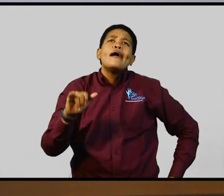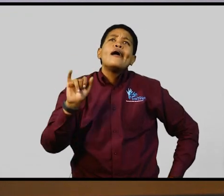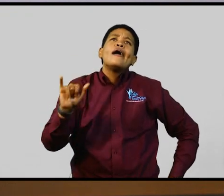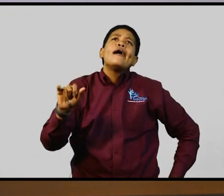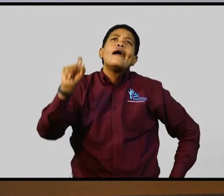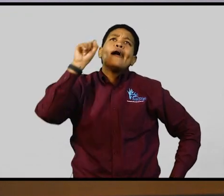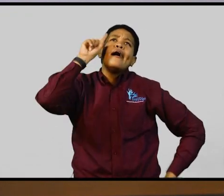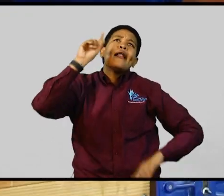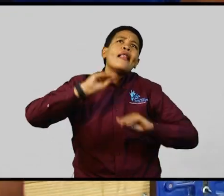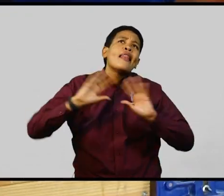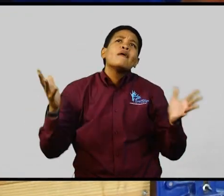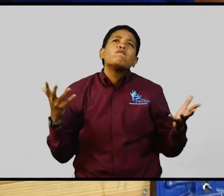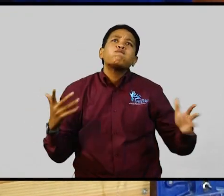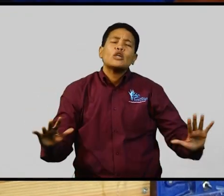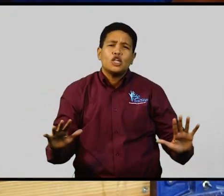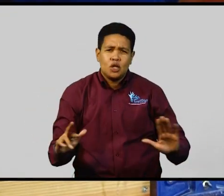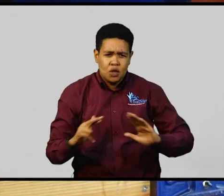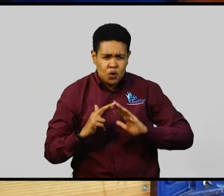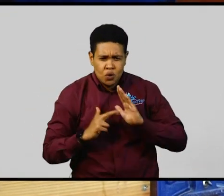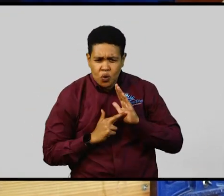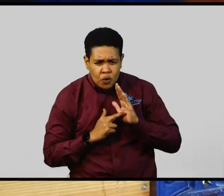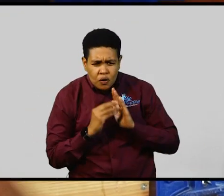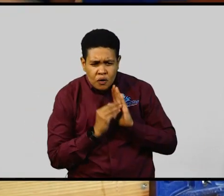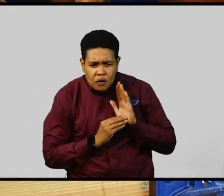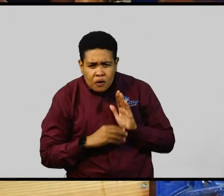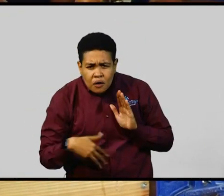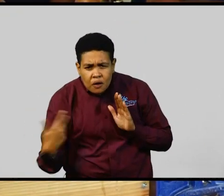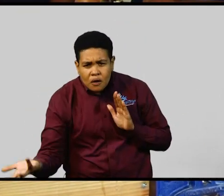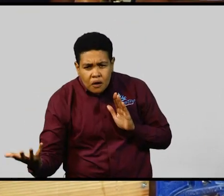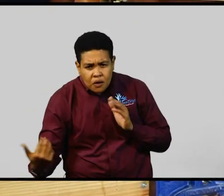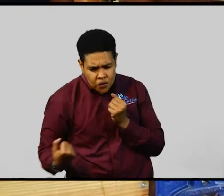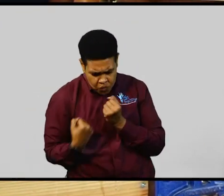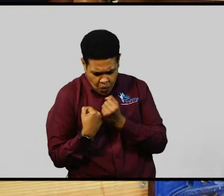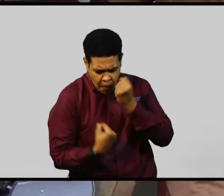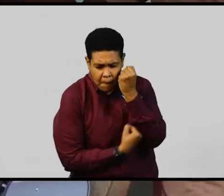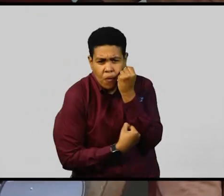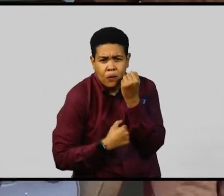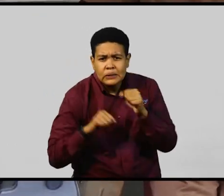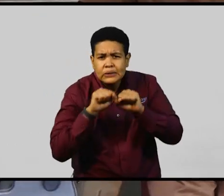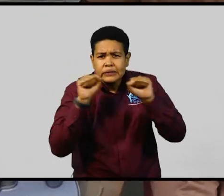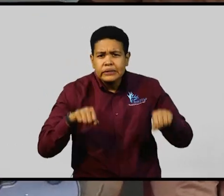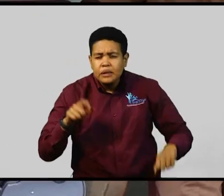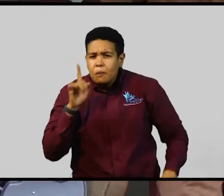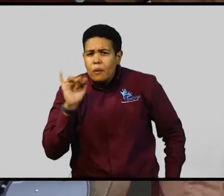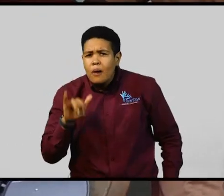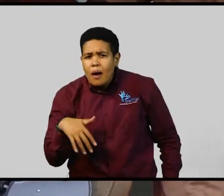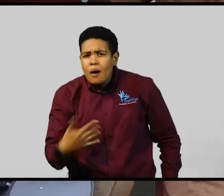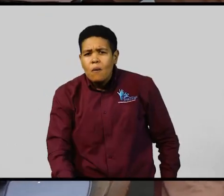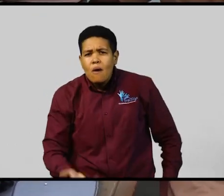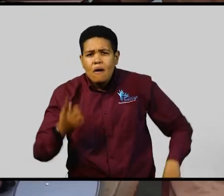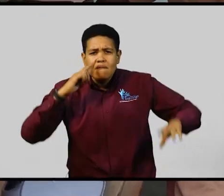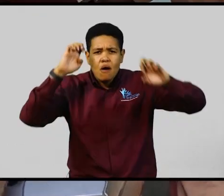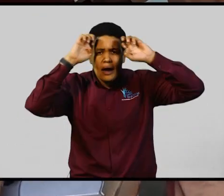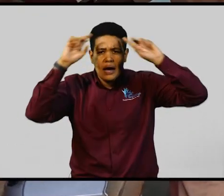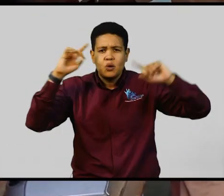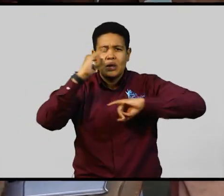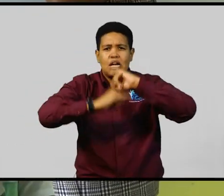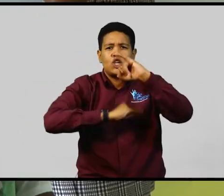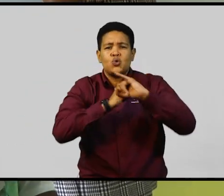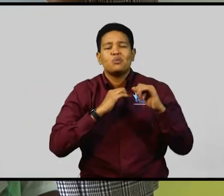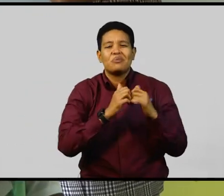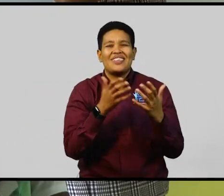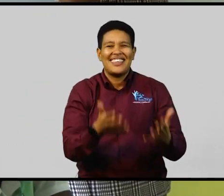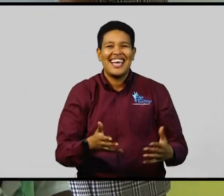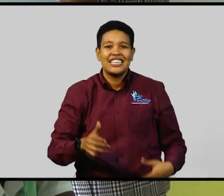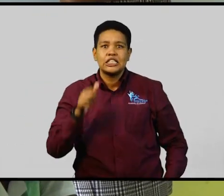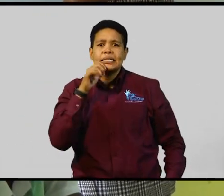and the support systems that are there for educational institutions. So it's not as